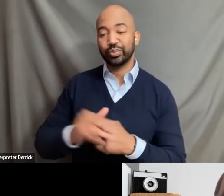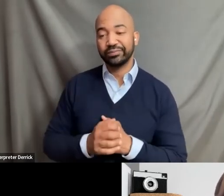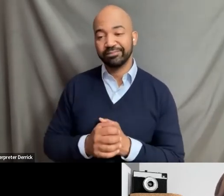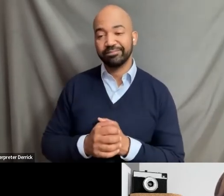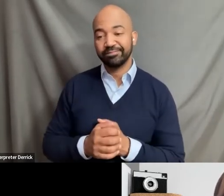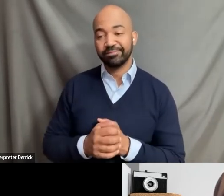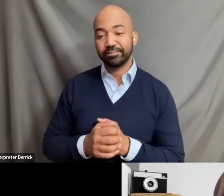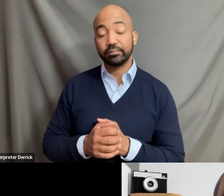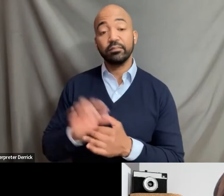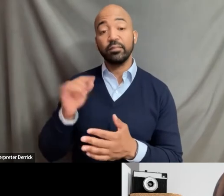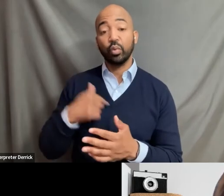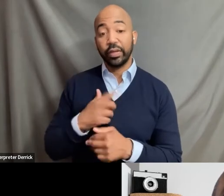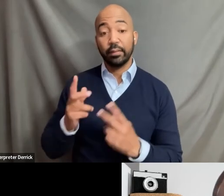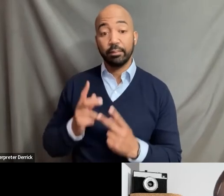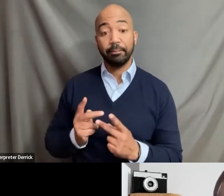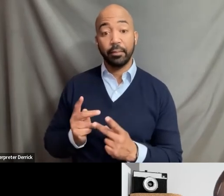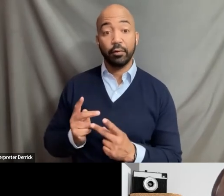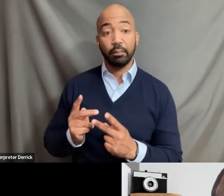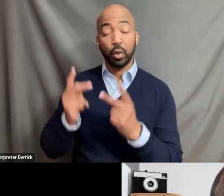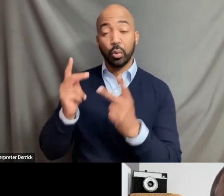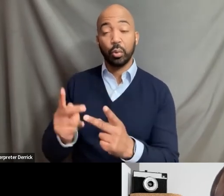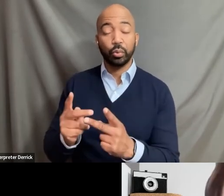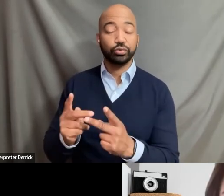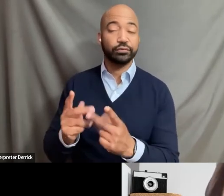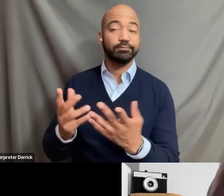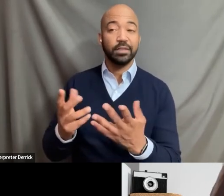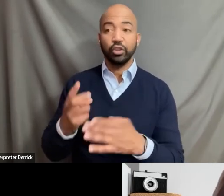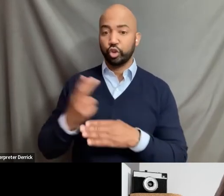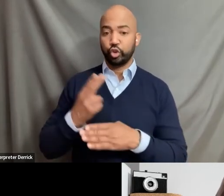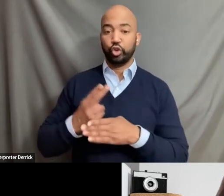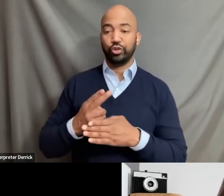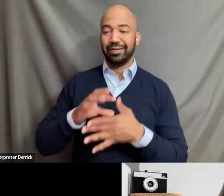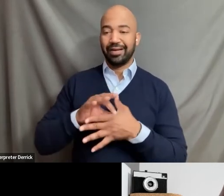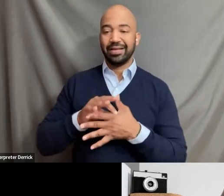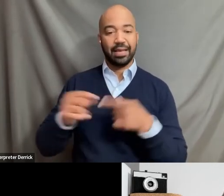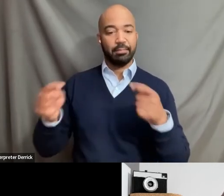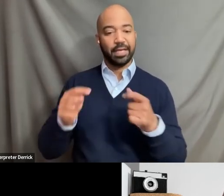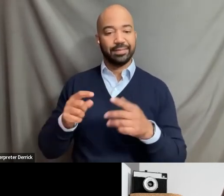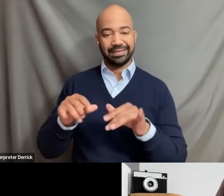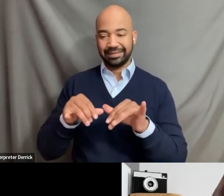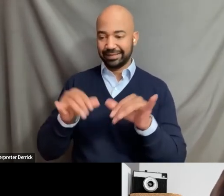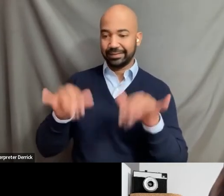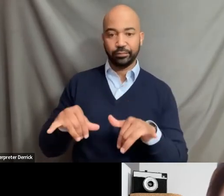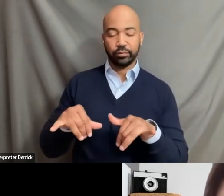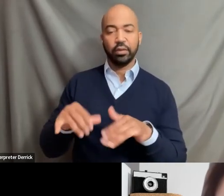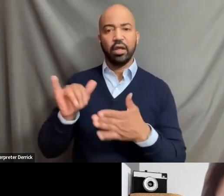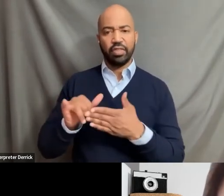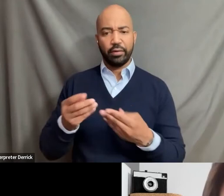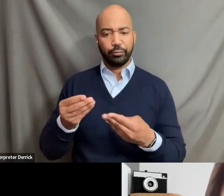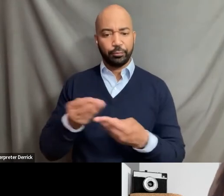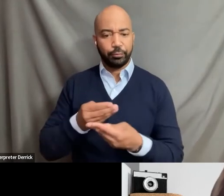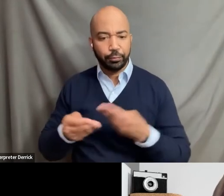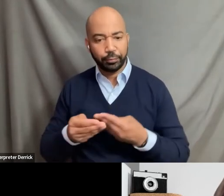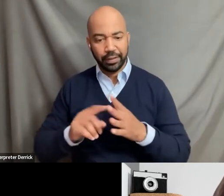to use content management systems that facilitate the implementation